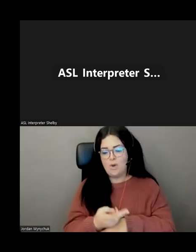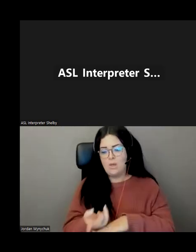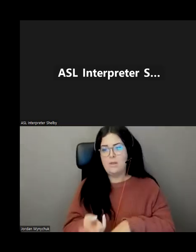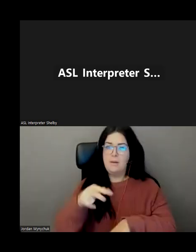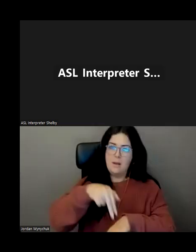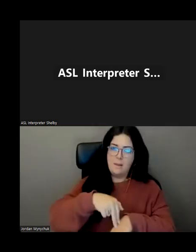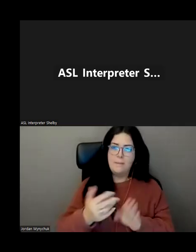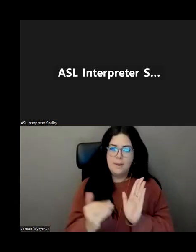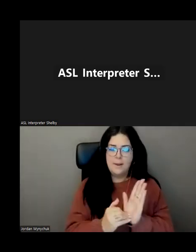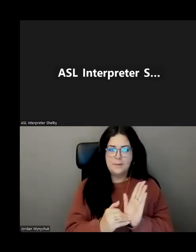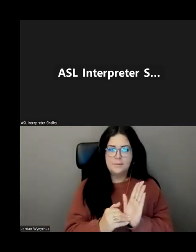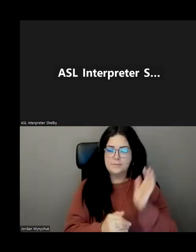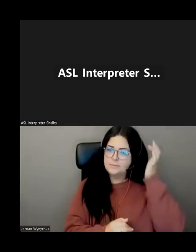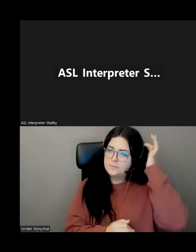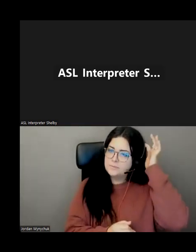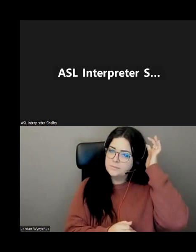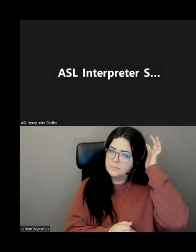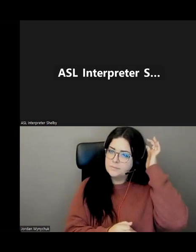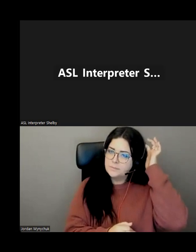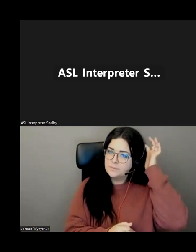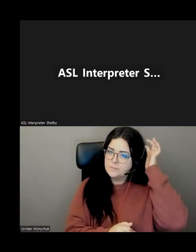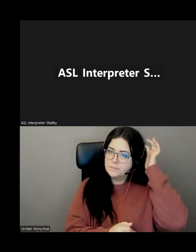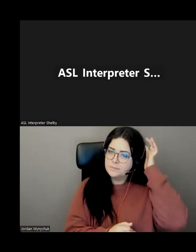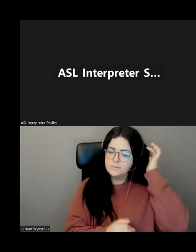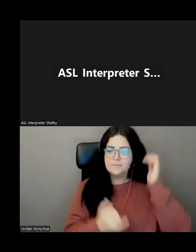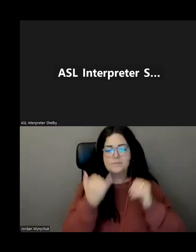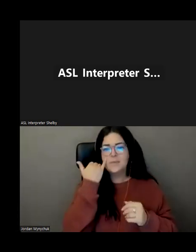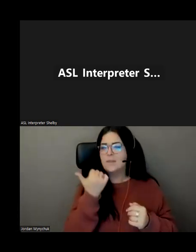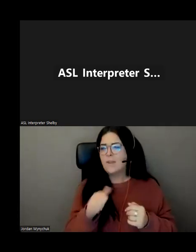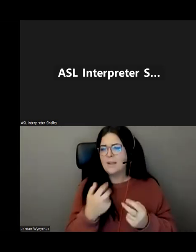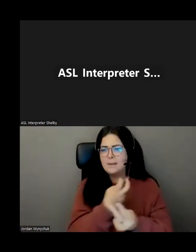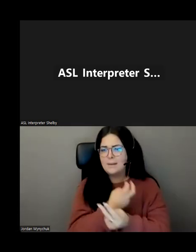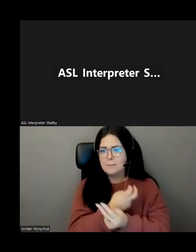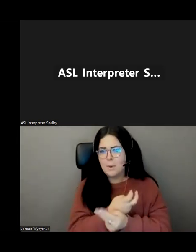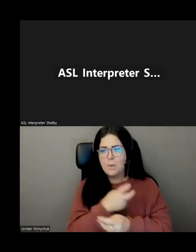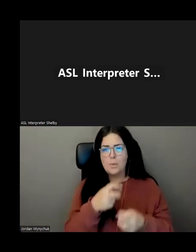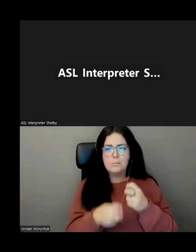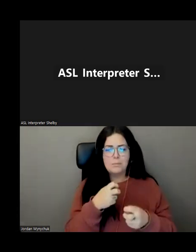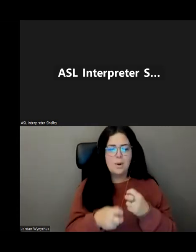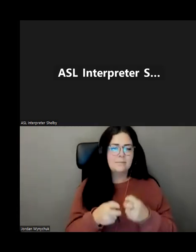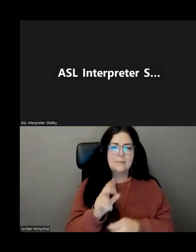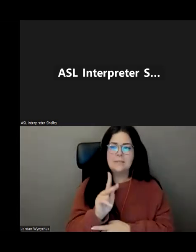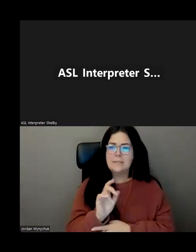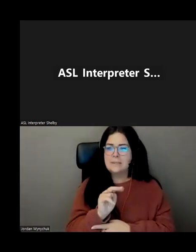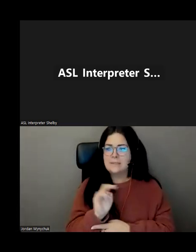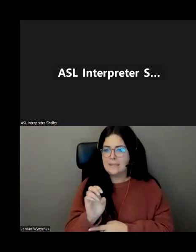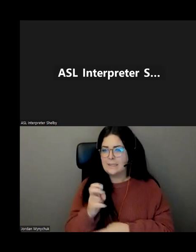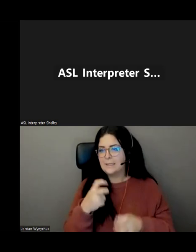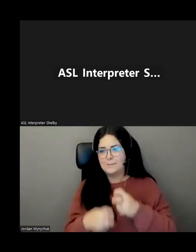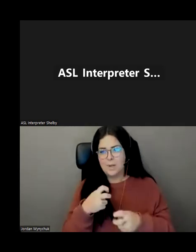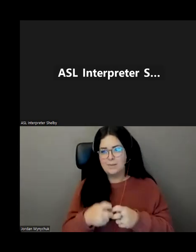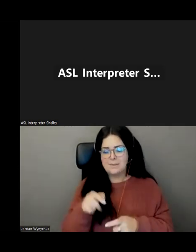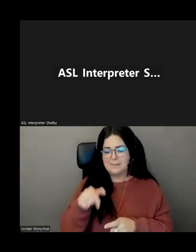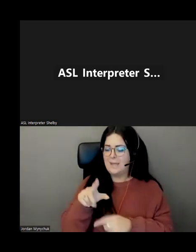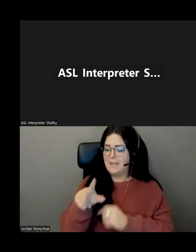um a hip replacement you have joint issues if you have uh problems with your knees this may not work for